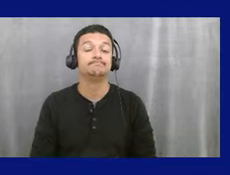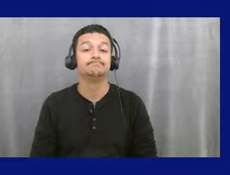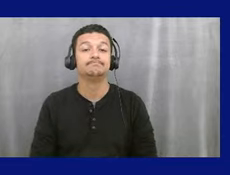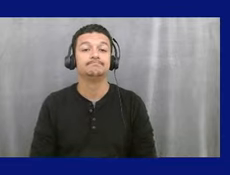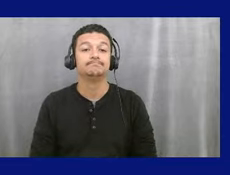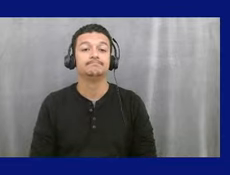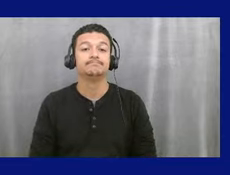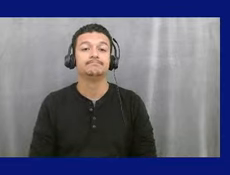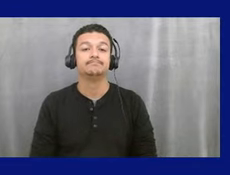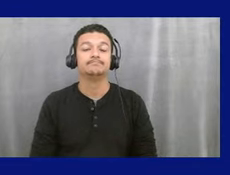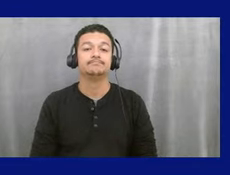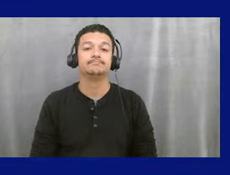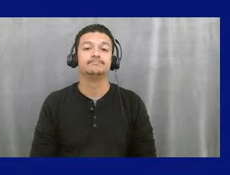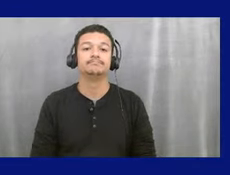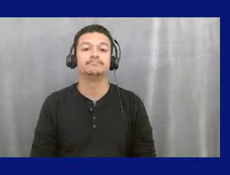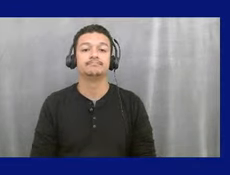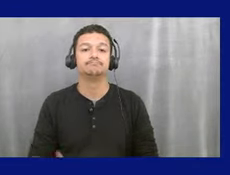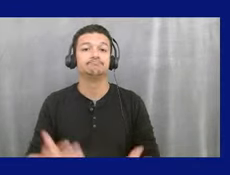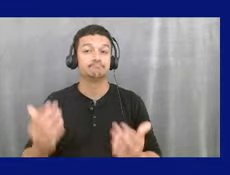So go to,